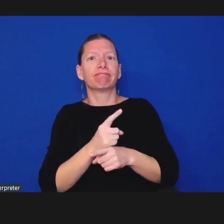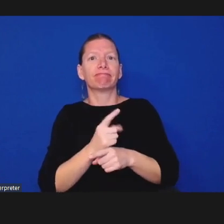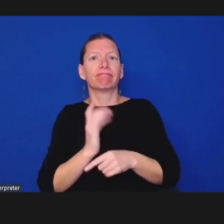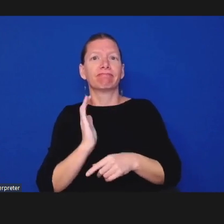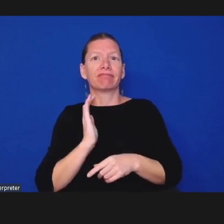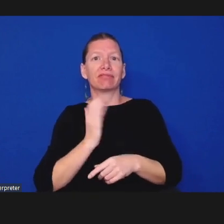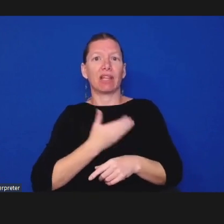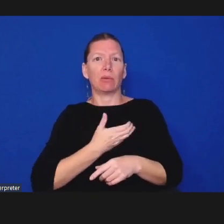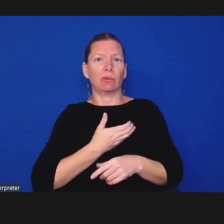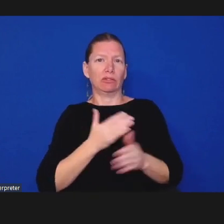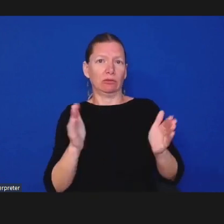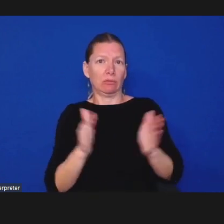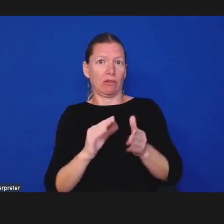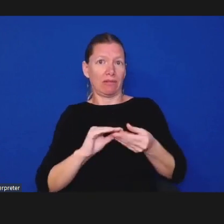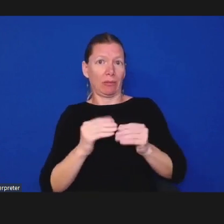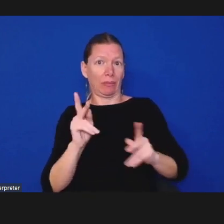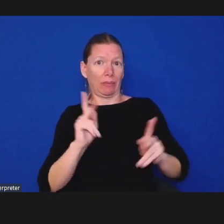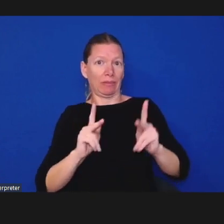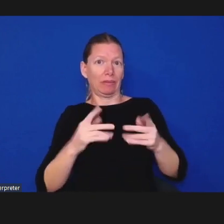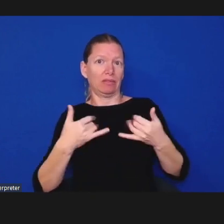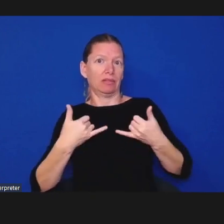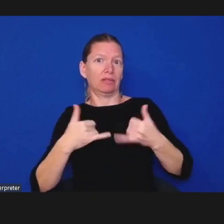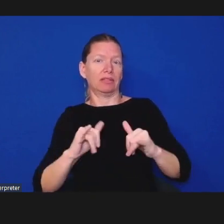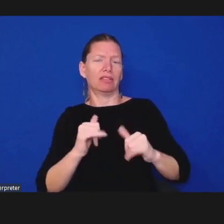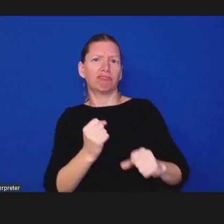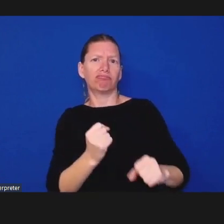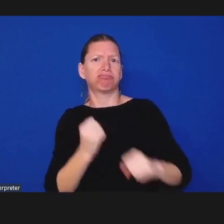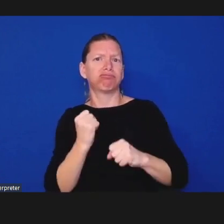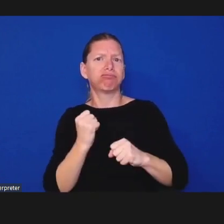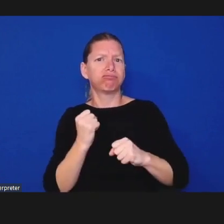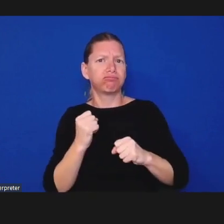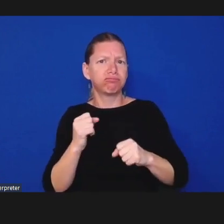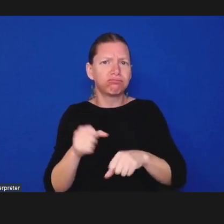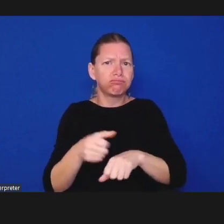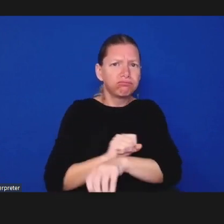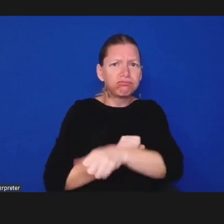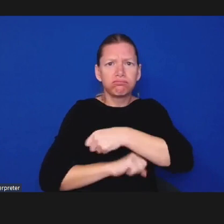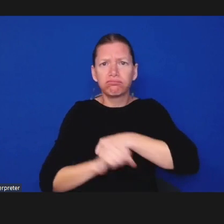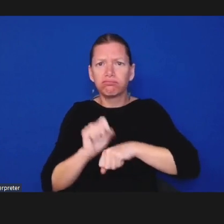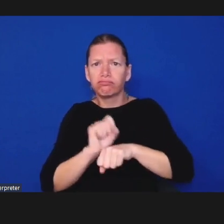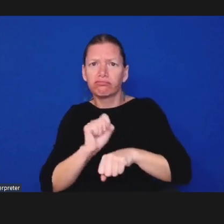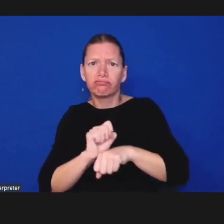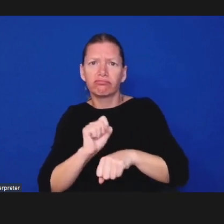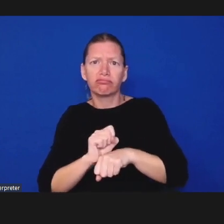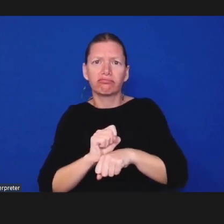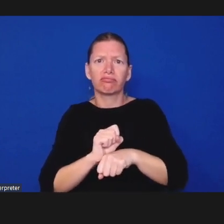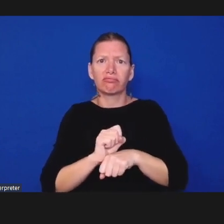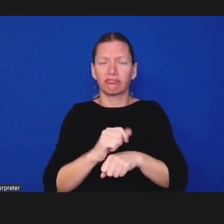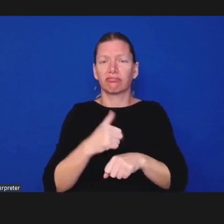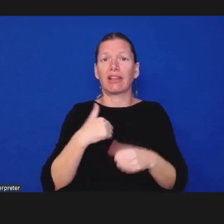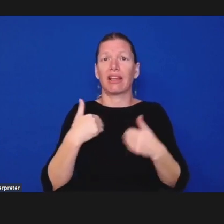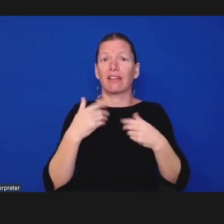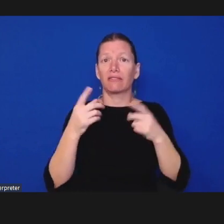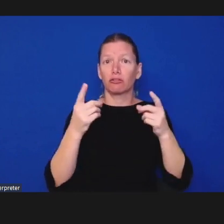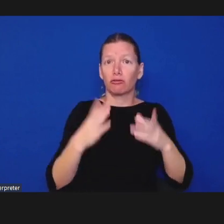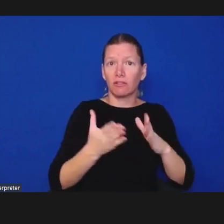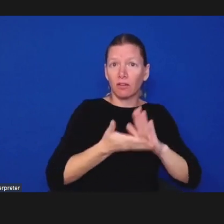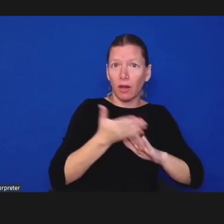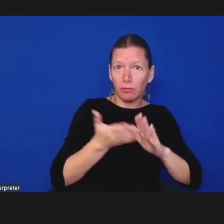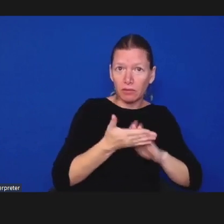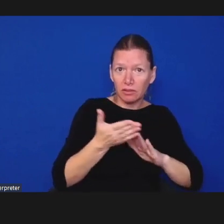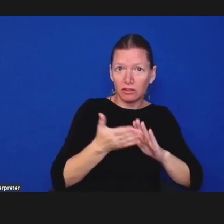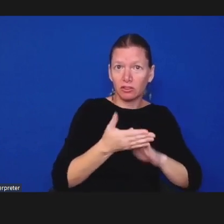of operations and karen williams who's actually on this call is working um part-time with nicole